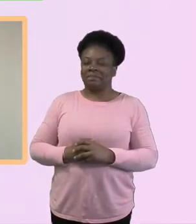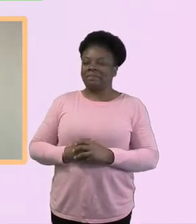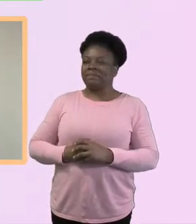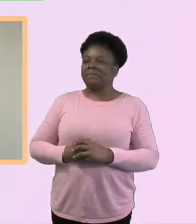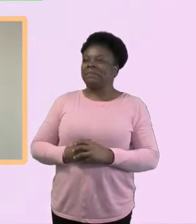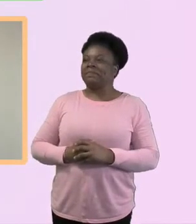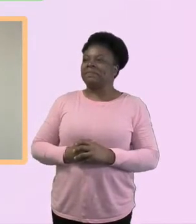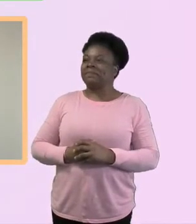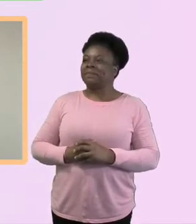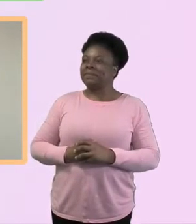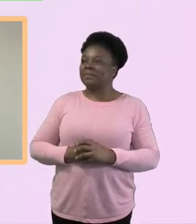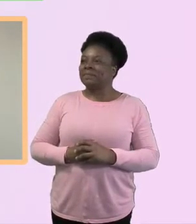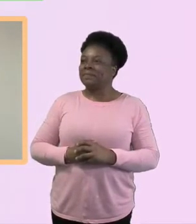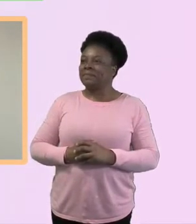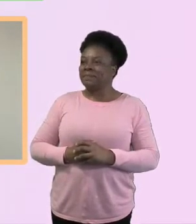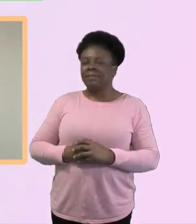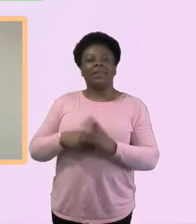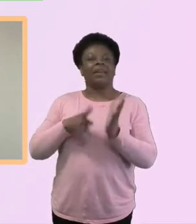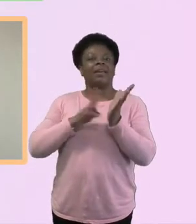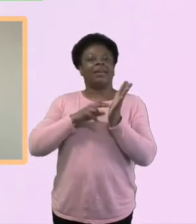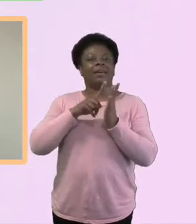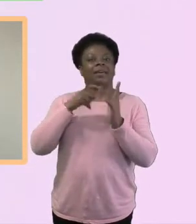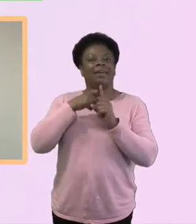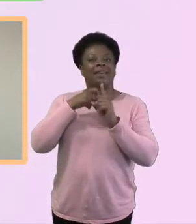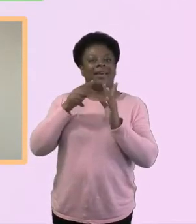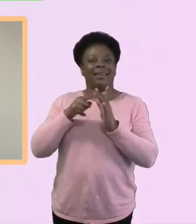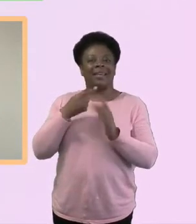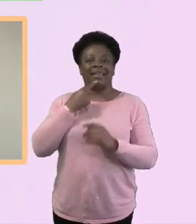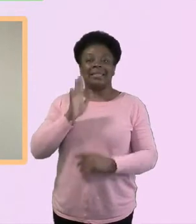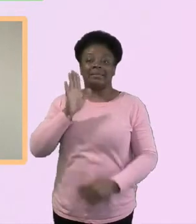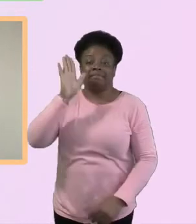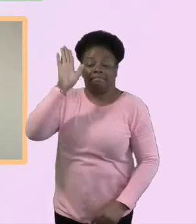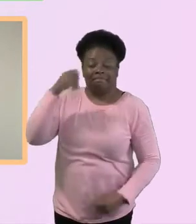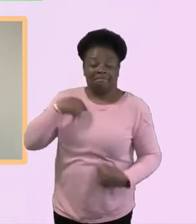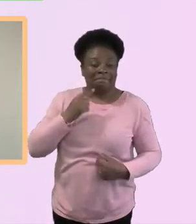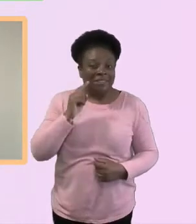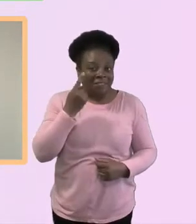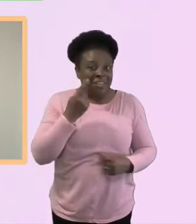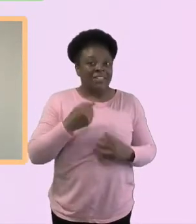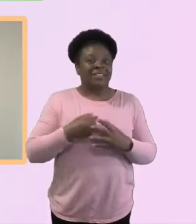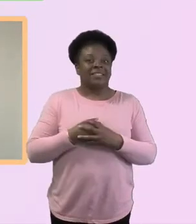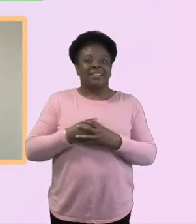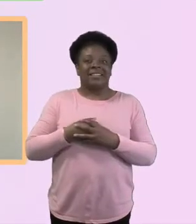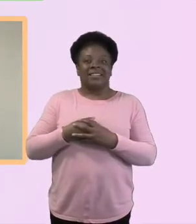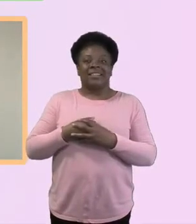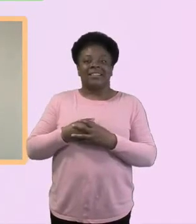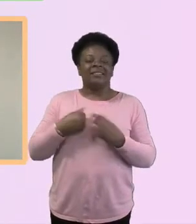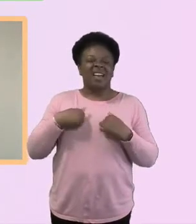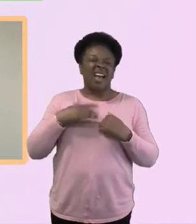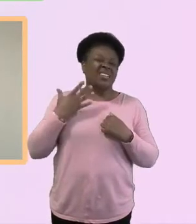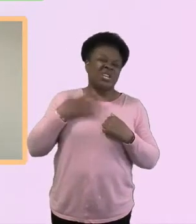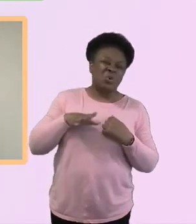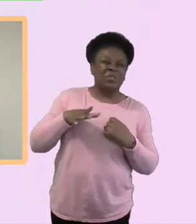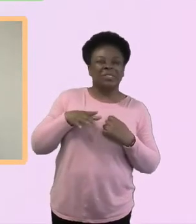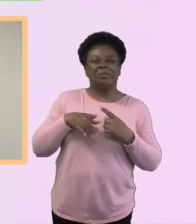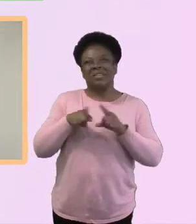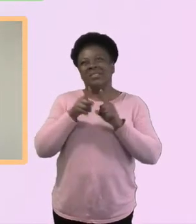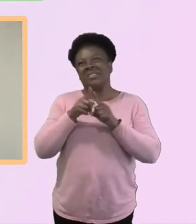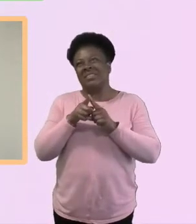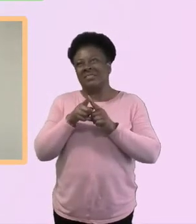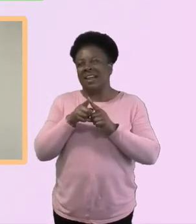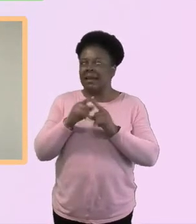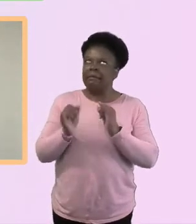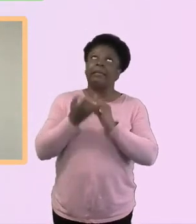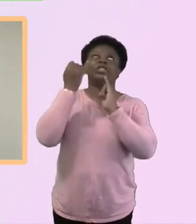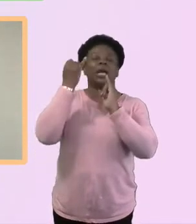I'm going to just jump in, if that's all right, and just say, not that I want this to sound cheesy, but unity and